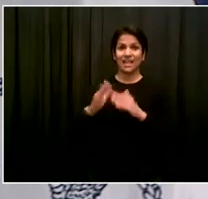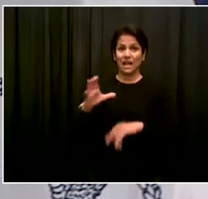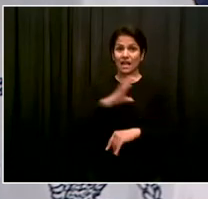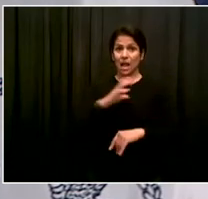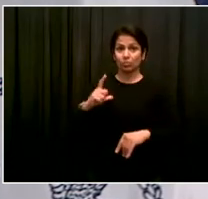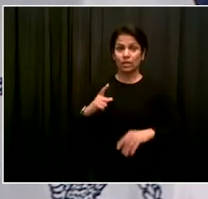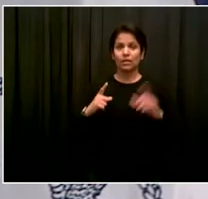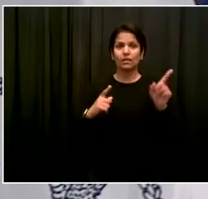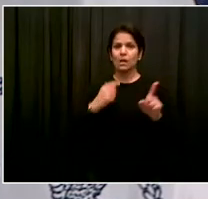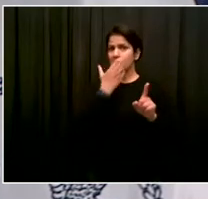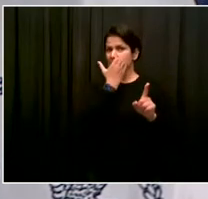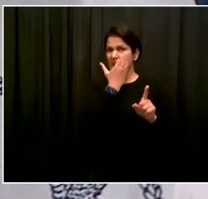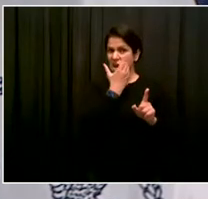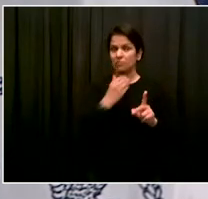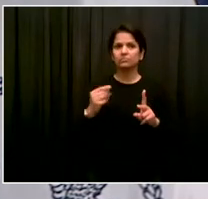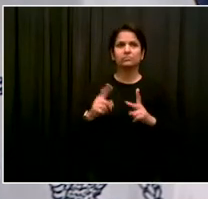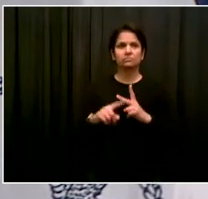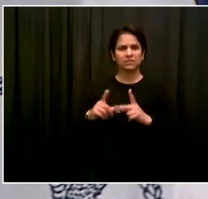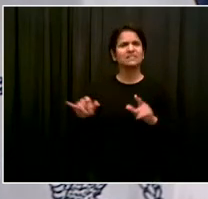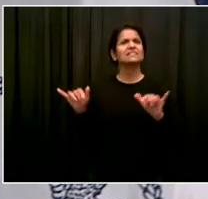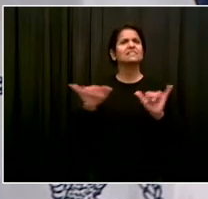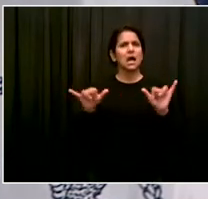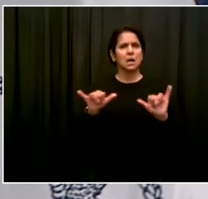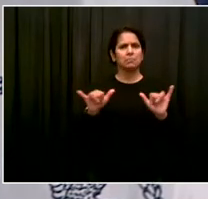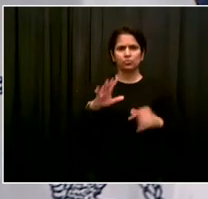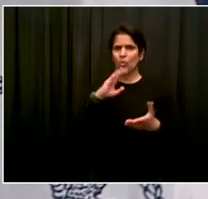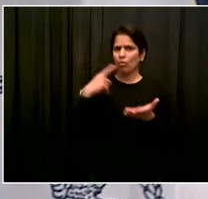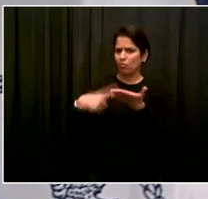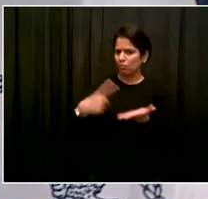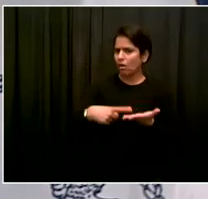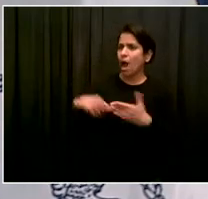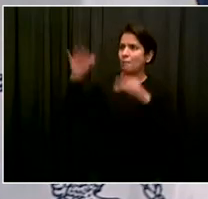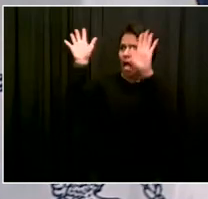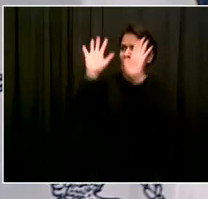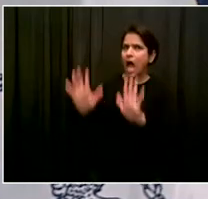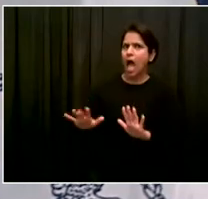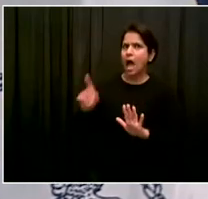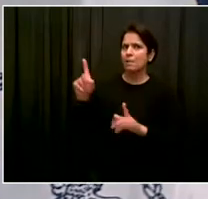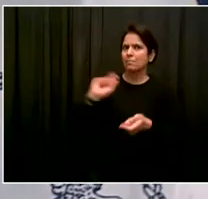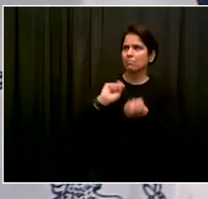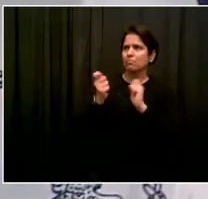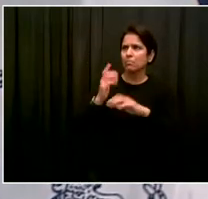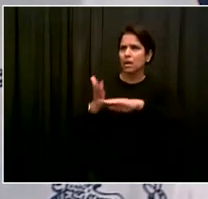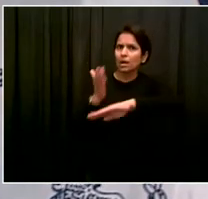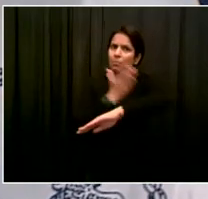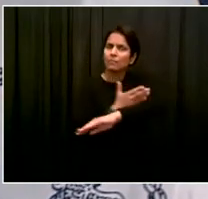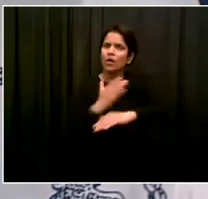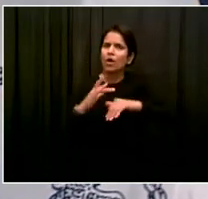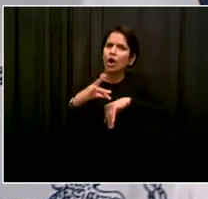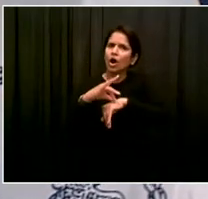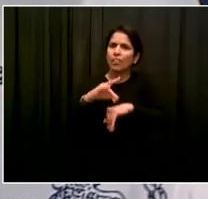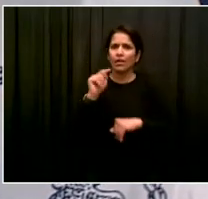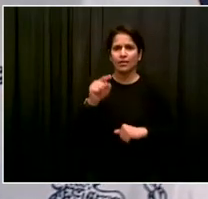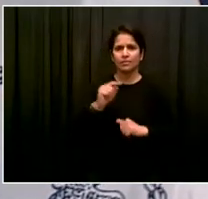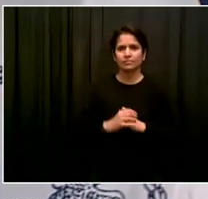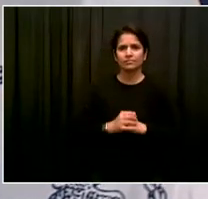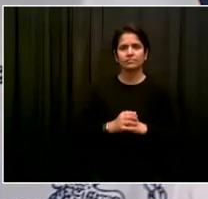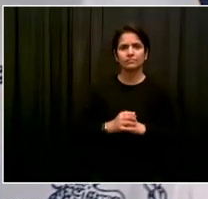move really important progress in this city. First of all, obviously, on the topic of